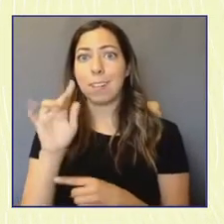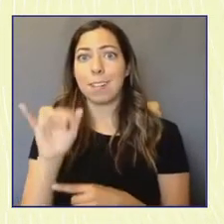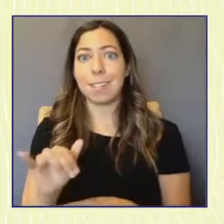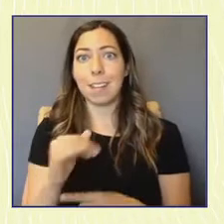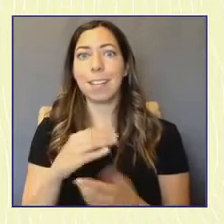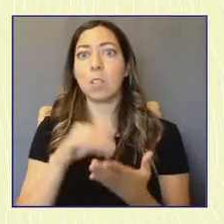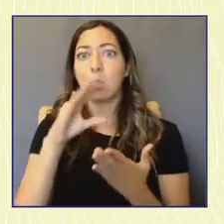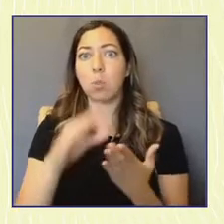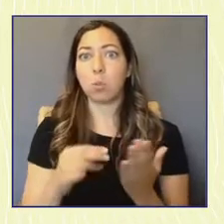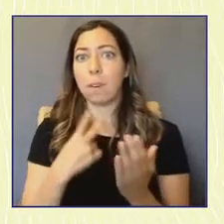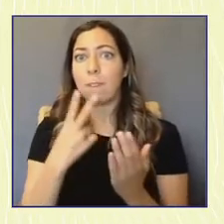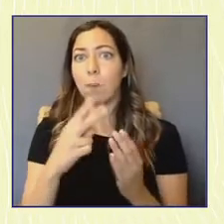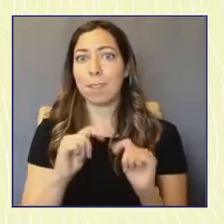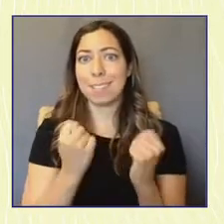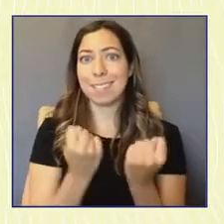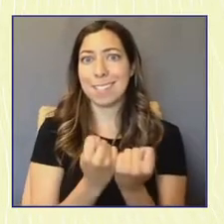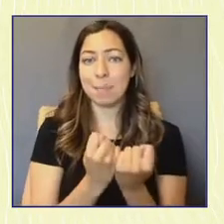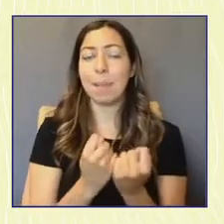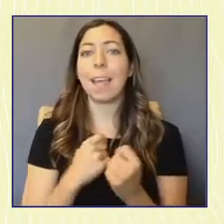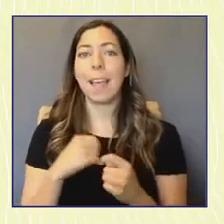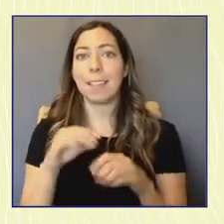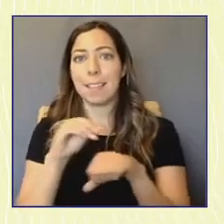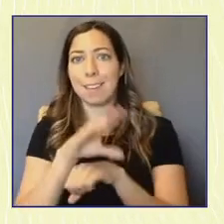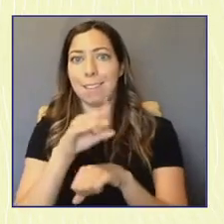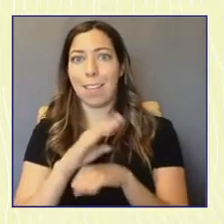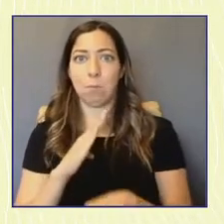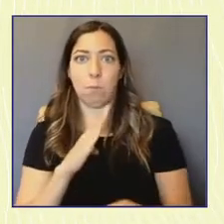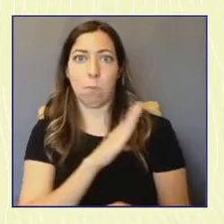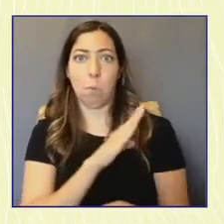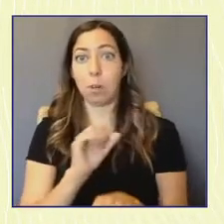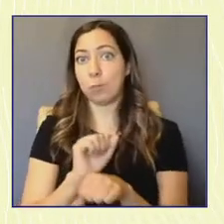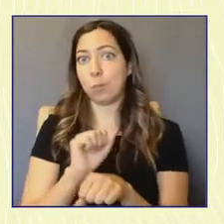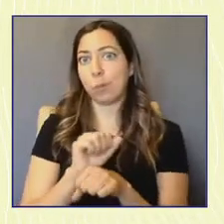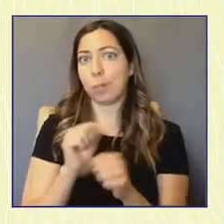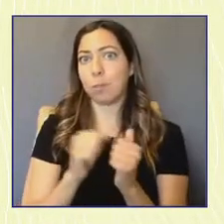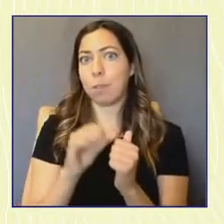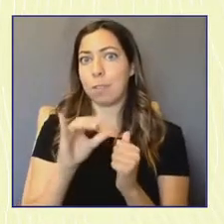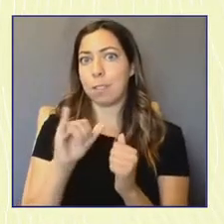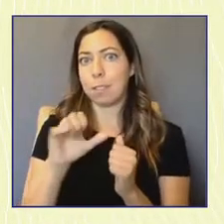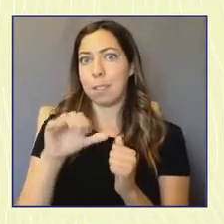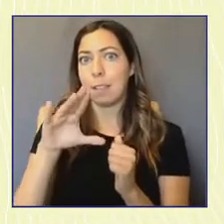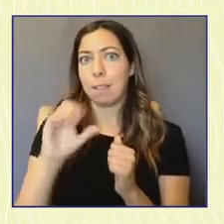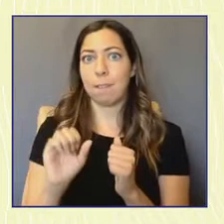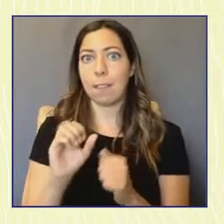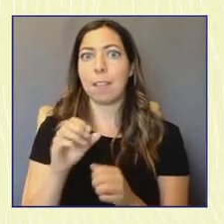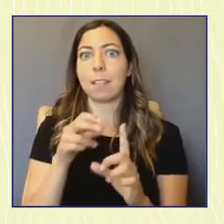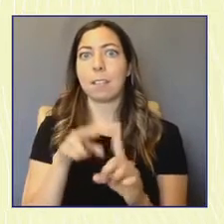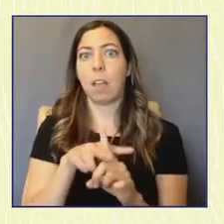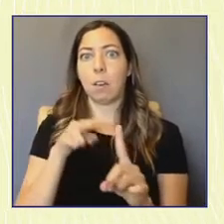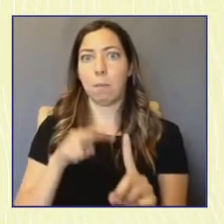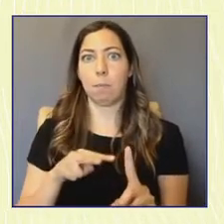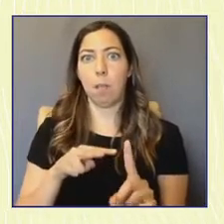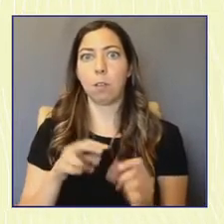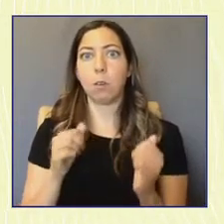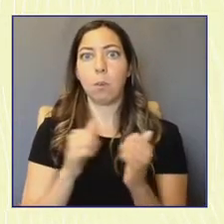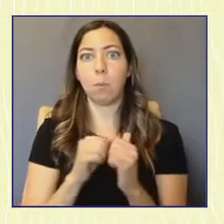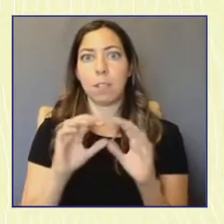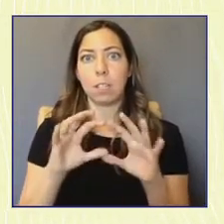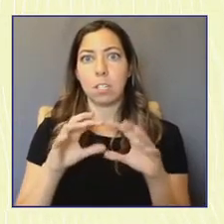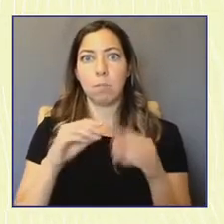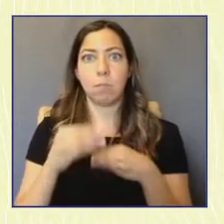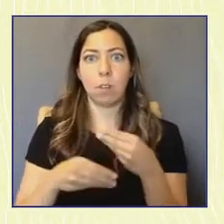Circle's Advisory Board. She also works with Civics Unplugged to empower Generation Z as civic innovators. Denise